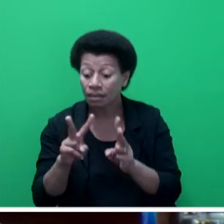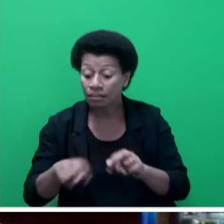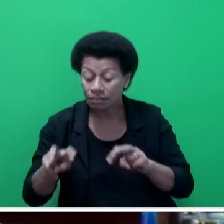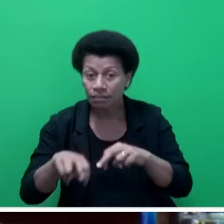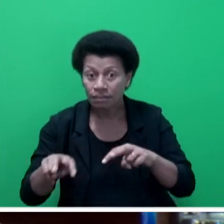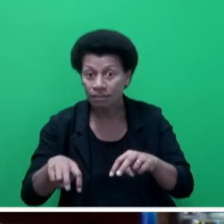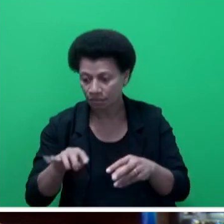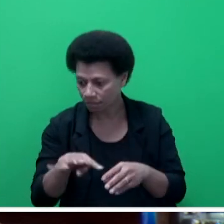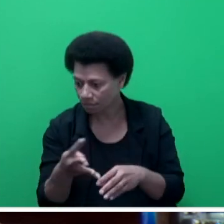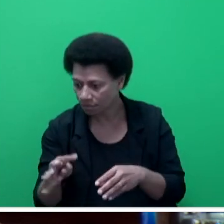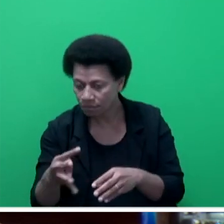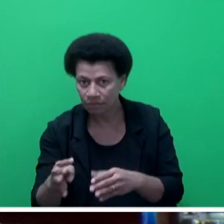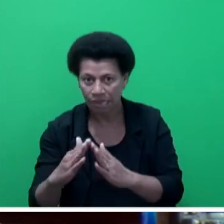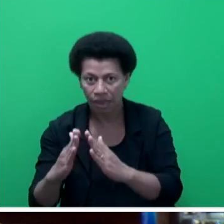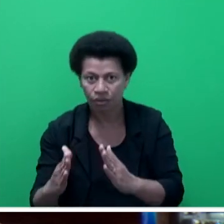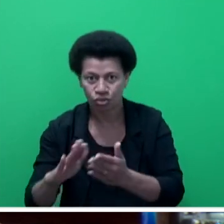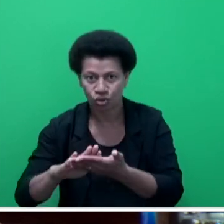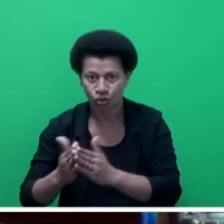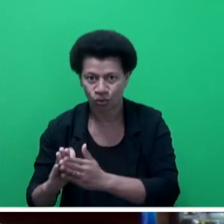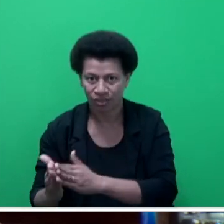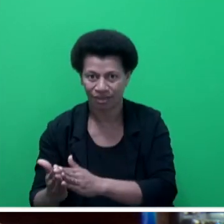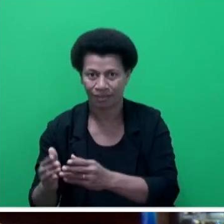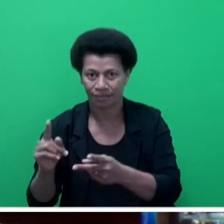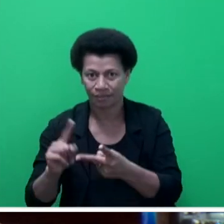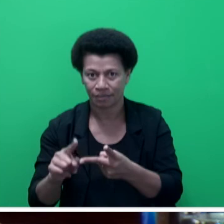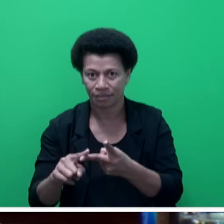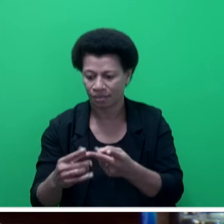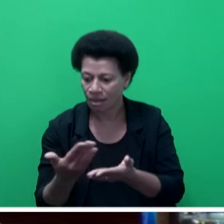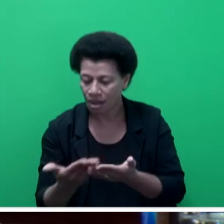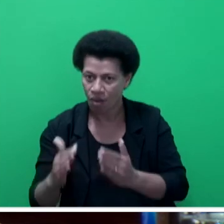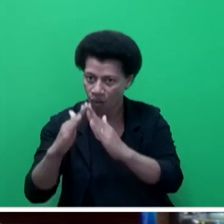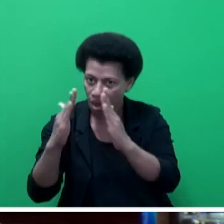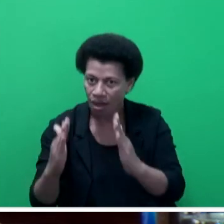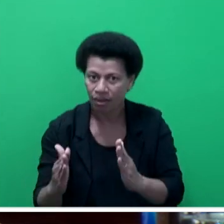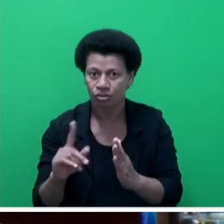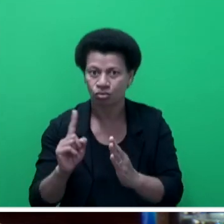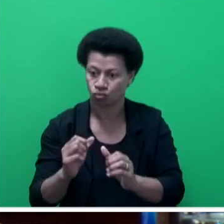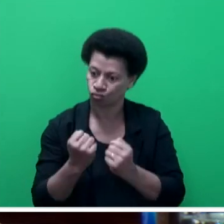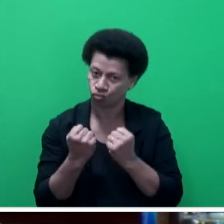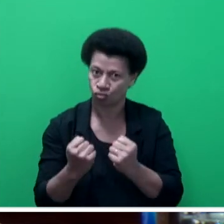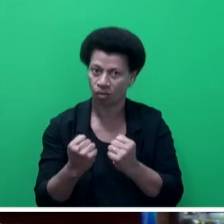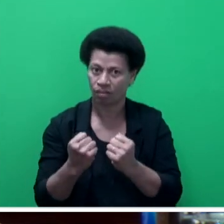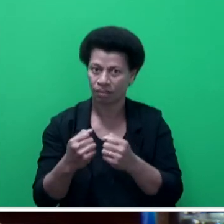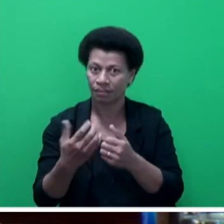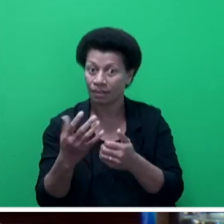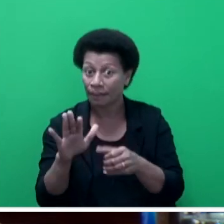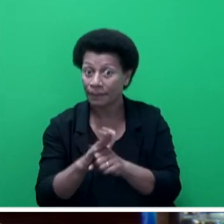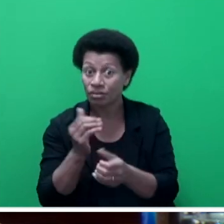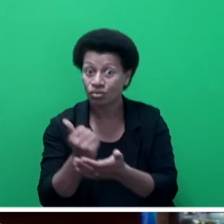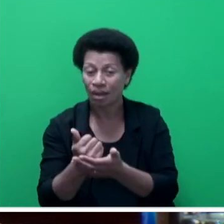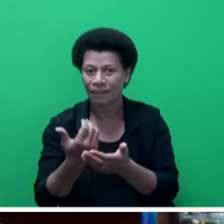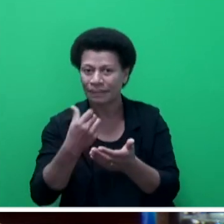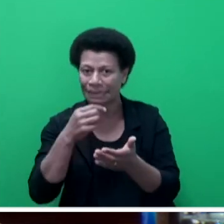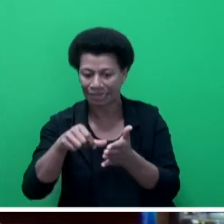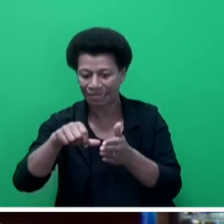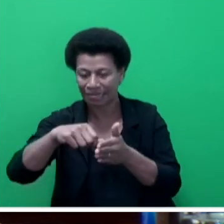every house in the community. The compliance level of the home is illustrated by a small colored sticker pasted on the front